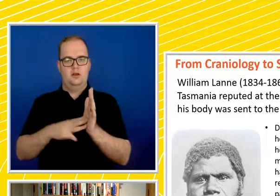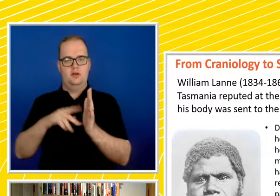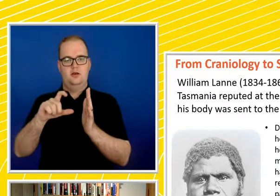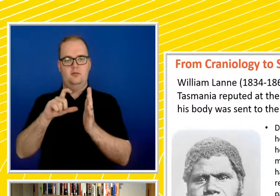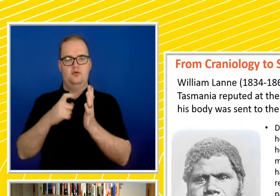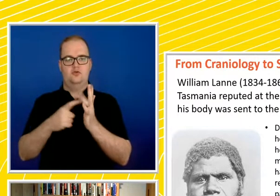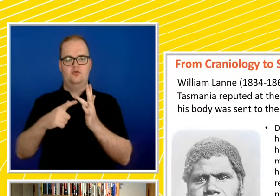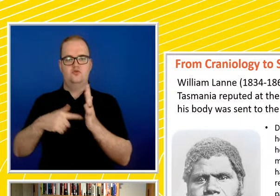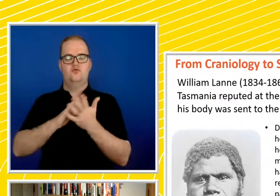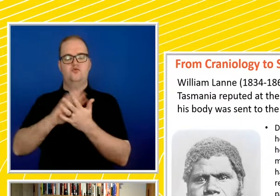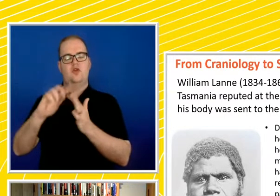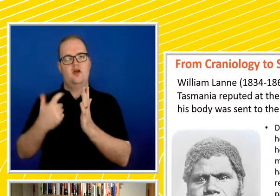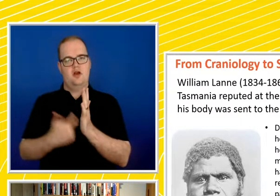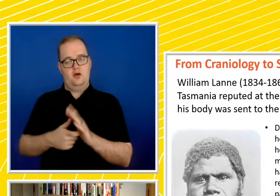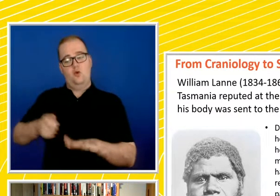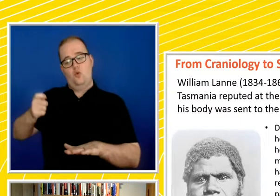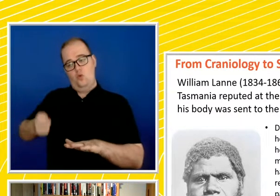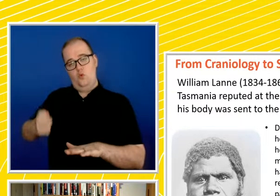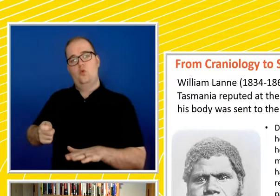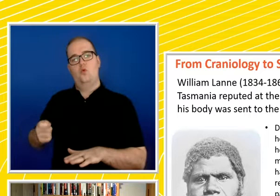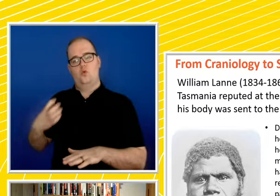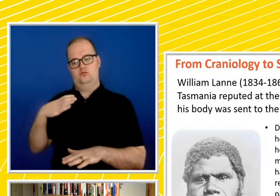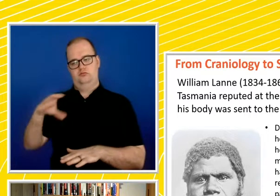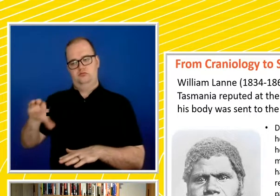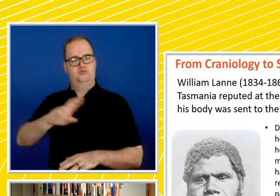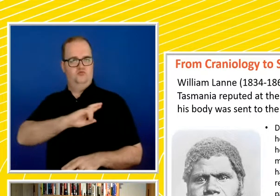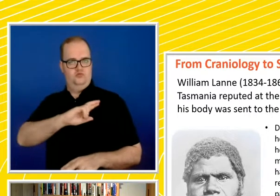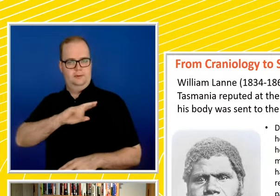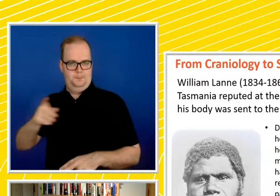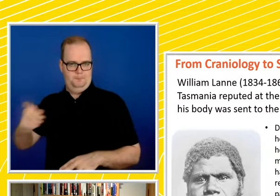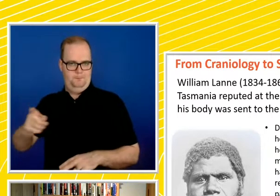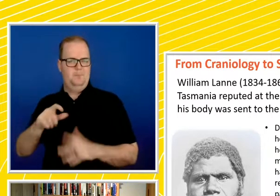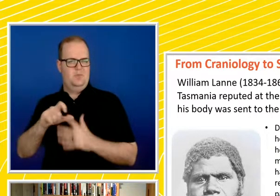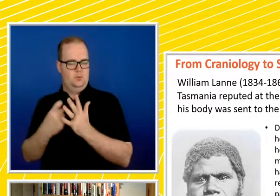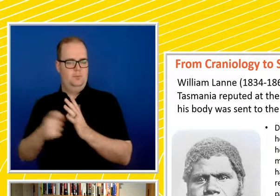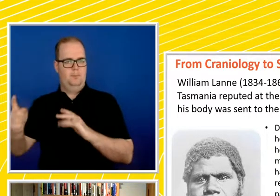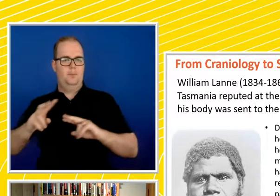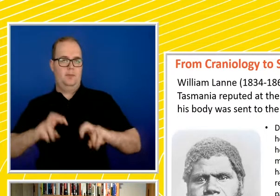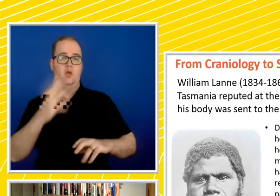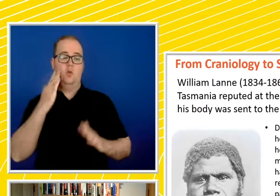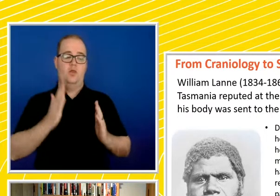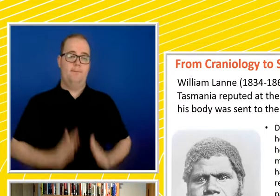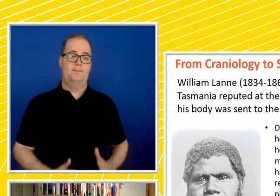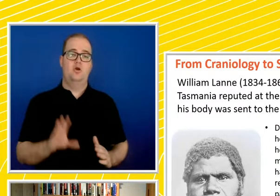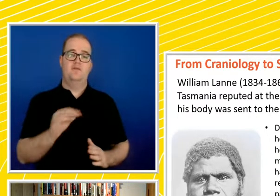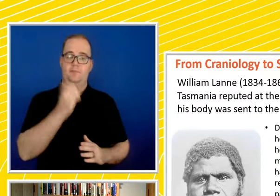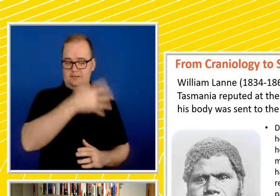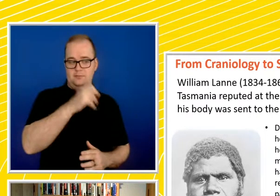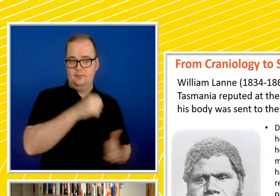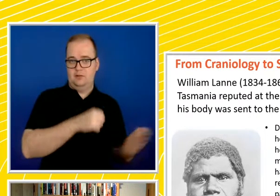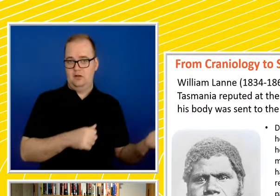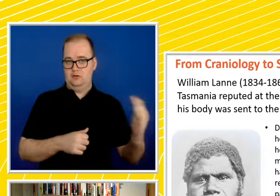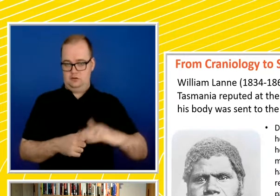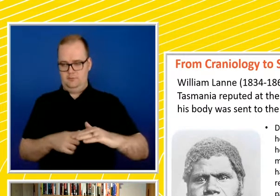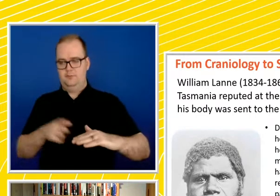the Hobart Hospital. And he, as soon as the body arrived, dissected William